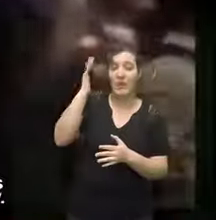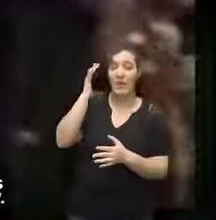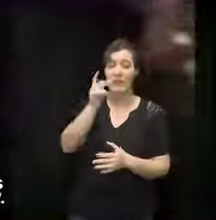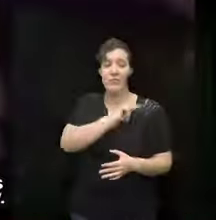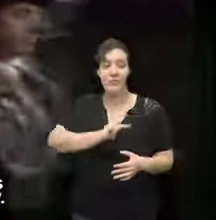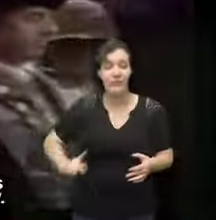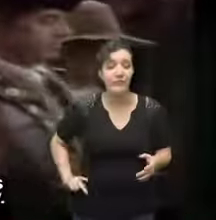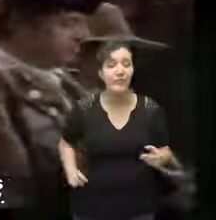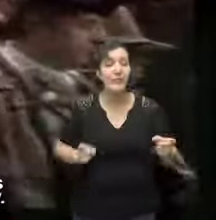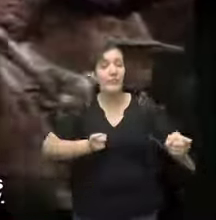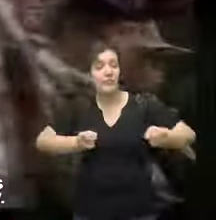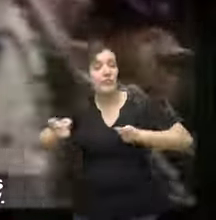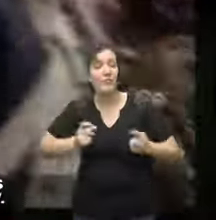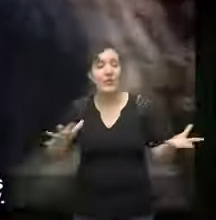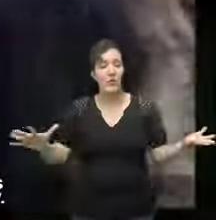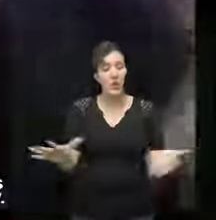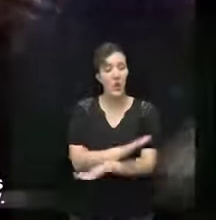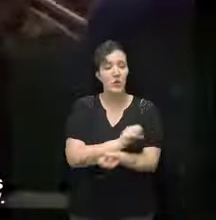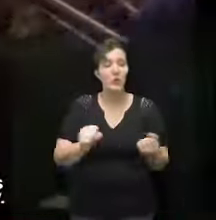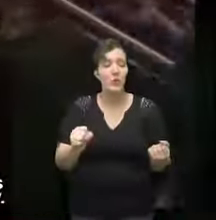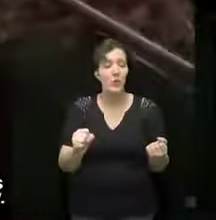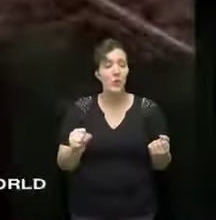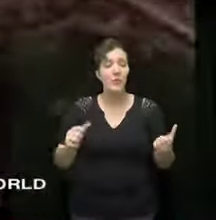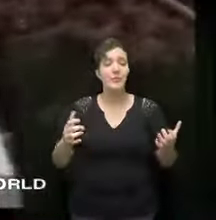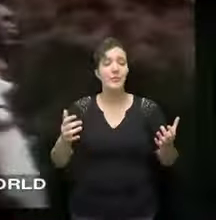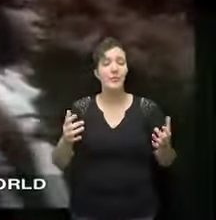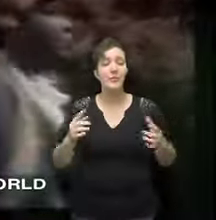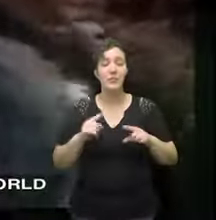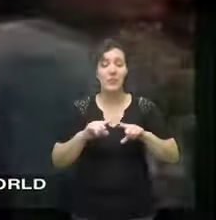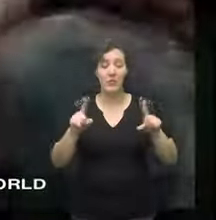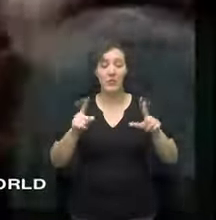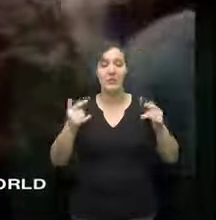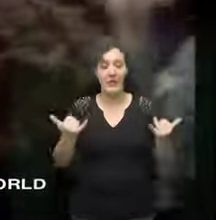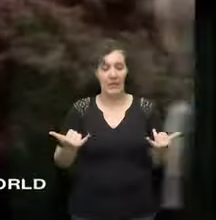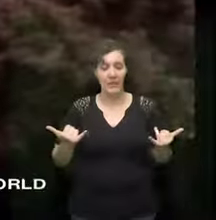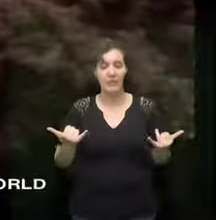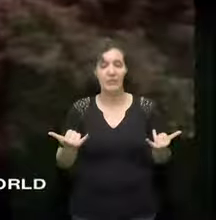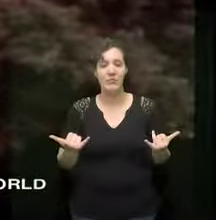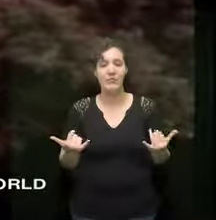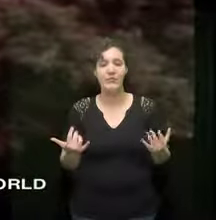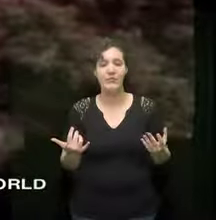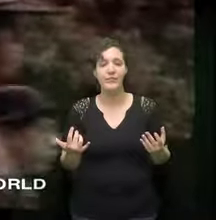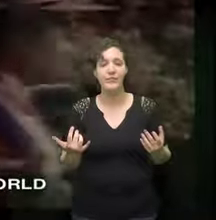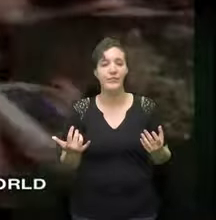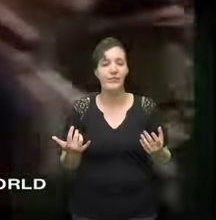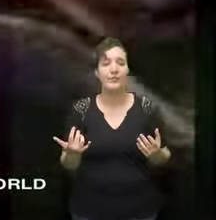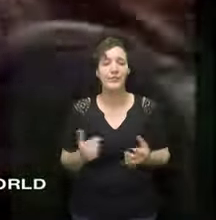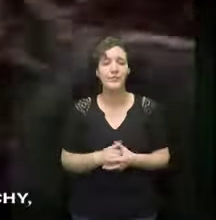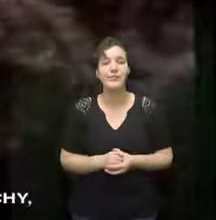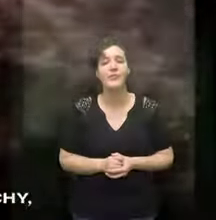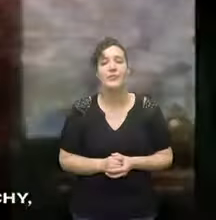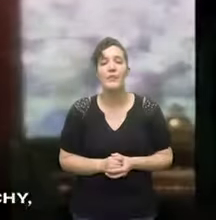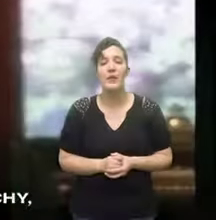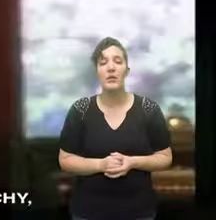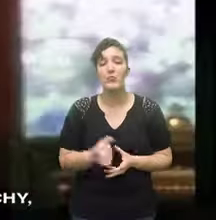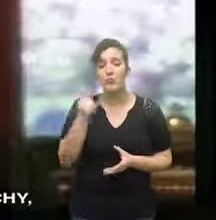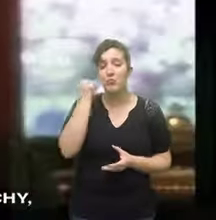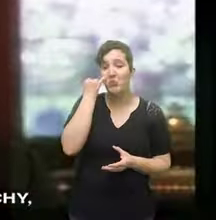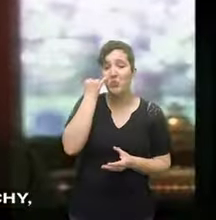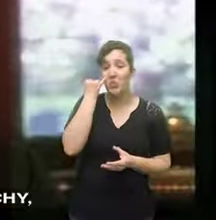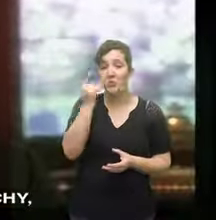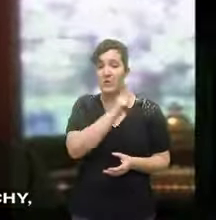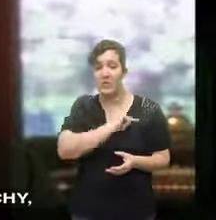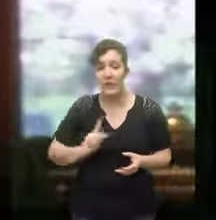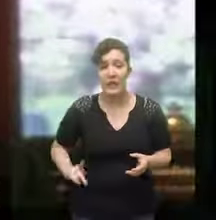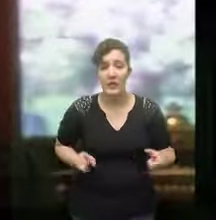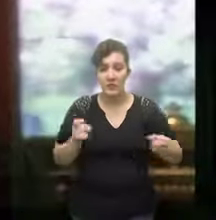the old hierarchies are breaking down gone is the colonial world of deference when you end